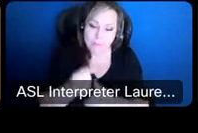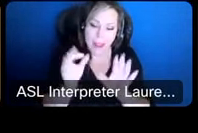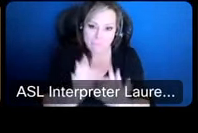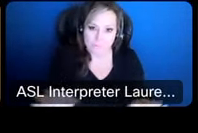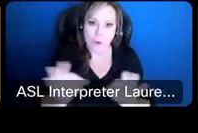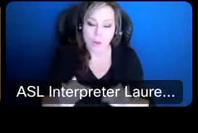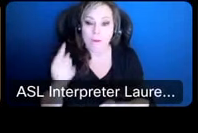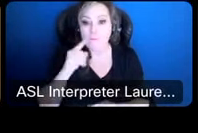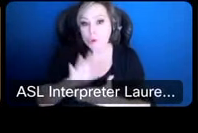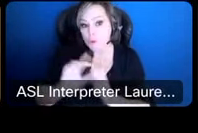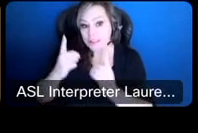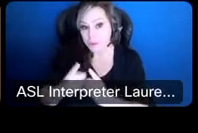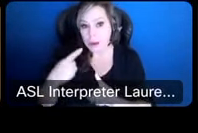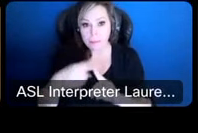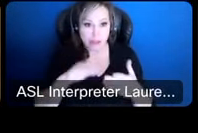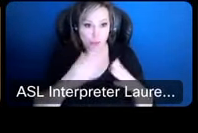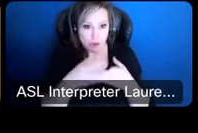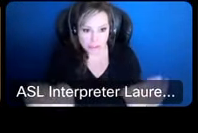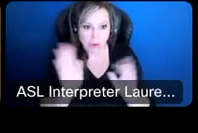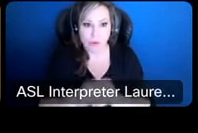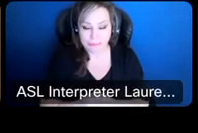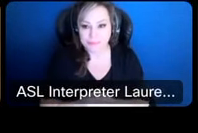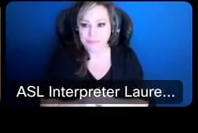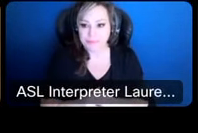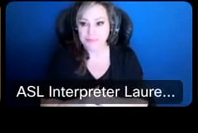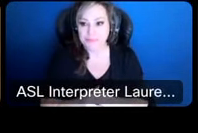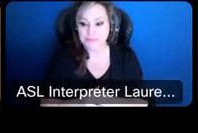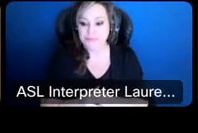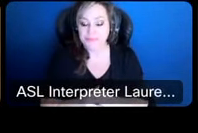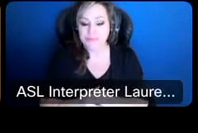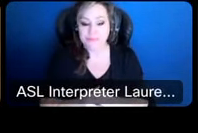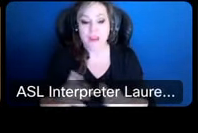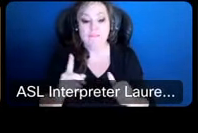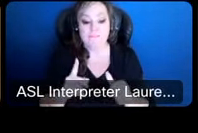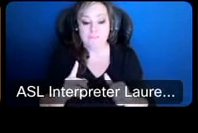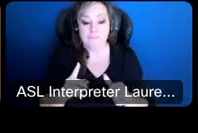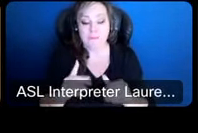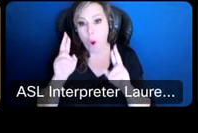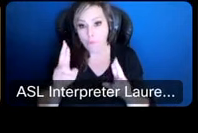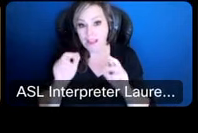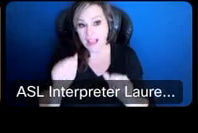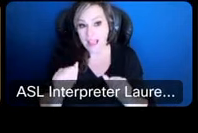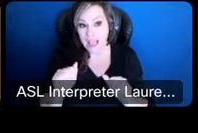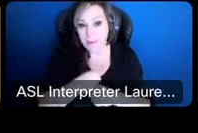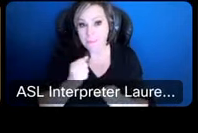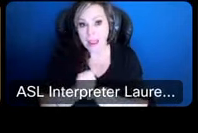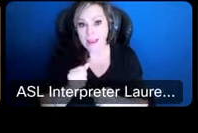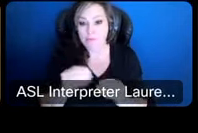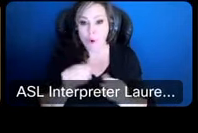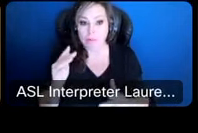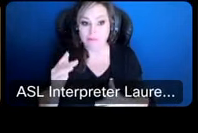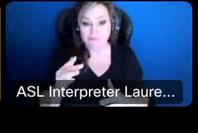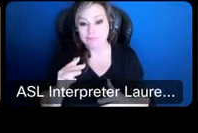our school district but to the community in general so we'll go through some information um hopefully i can make it lively and um